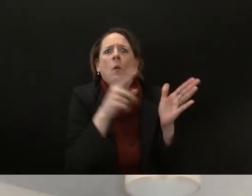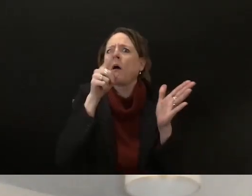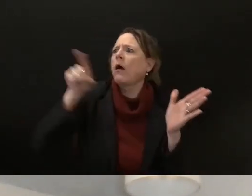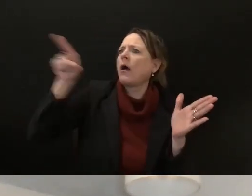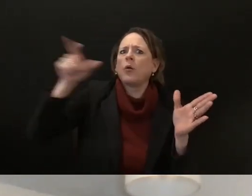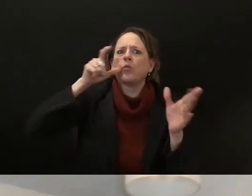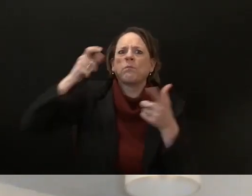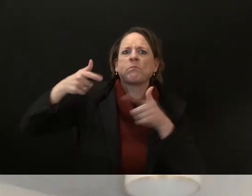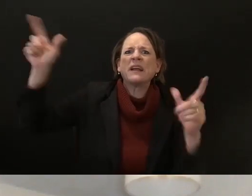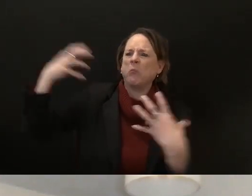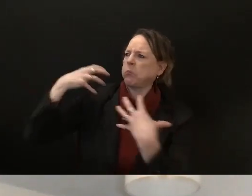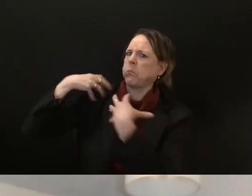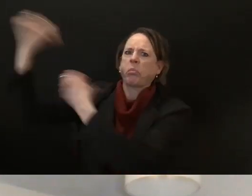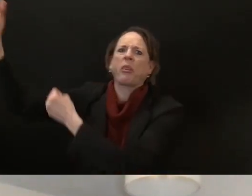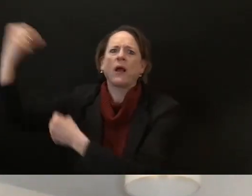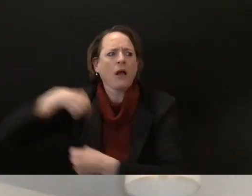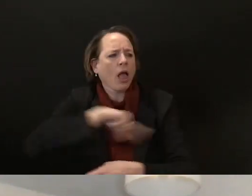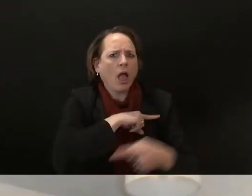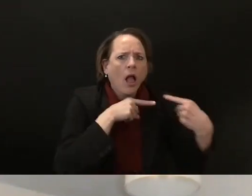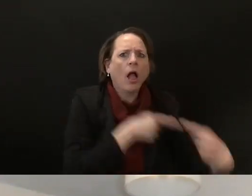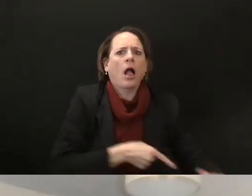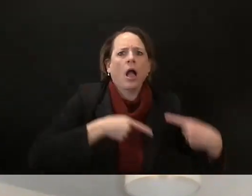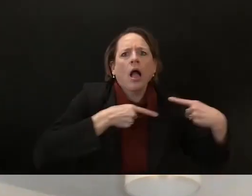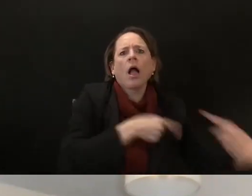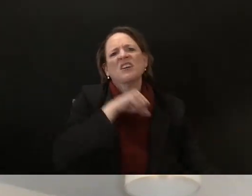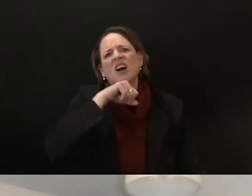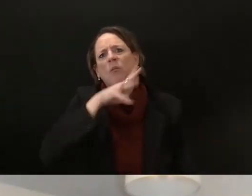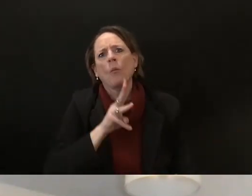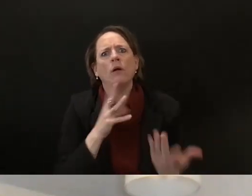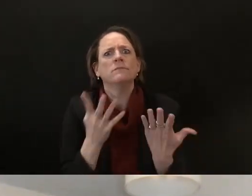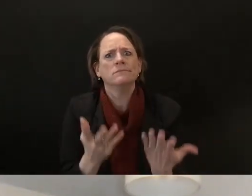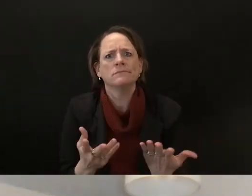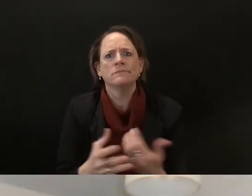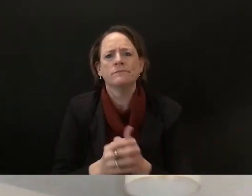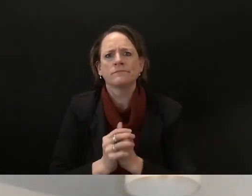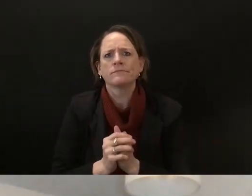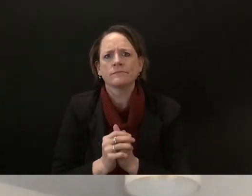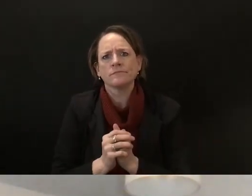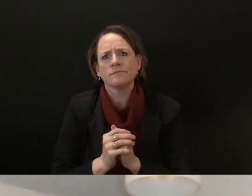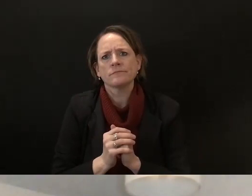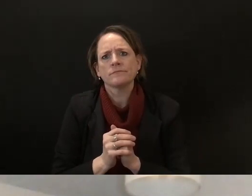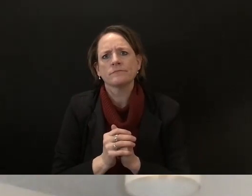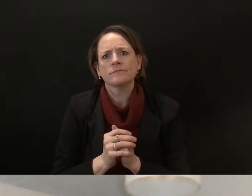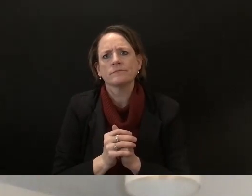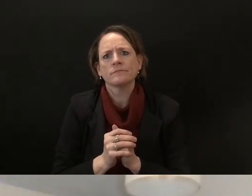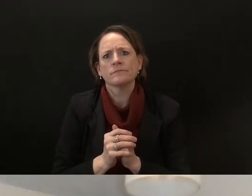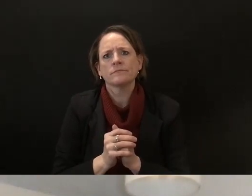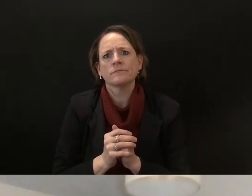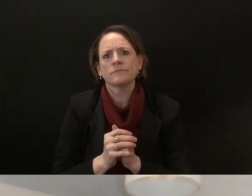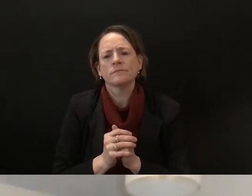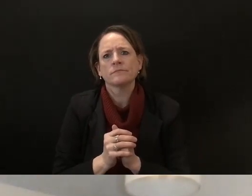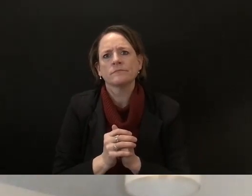that it it requires at the state level it's been nibbling around the edges um so yes very concerned um